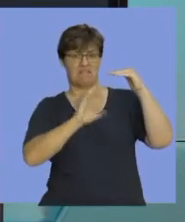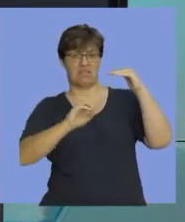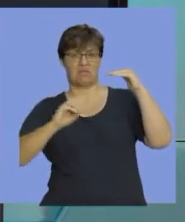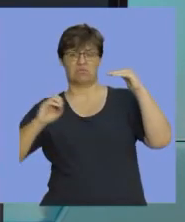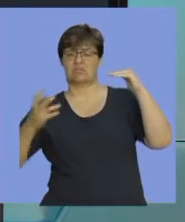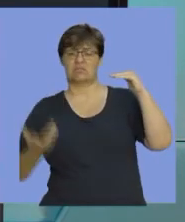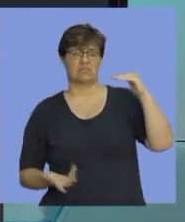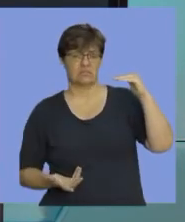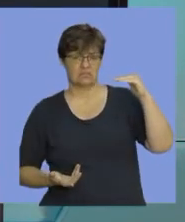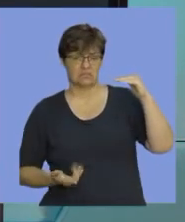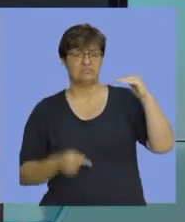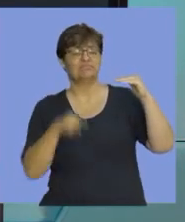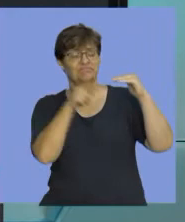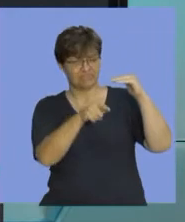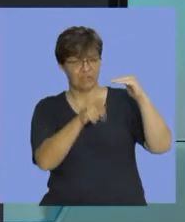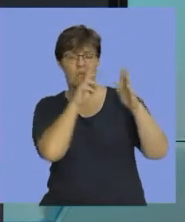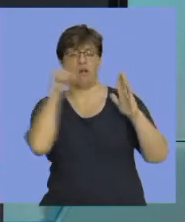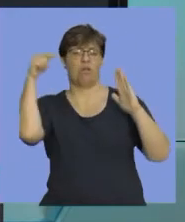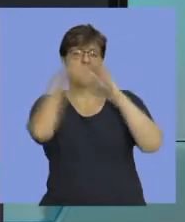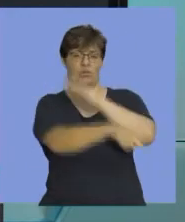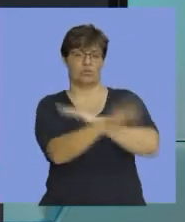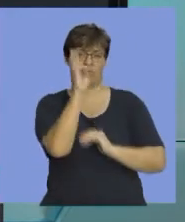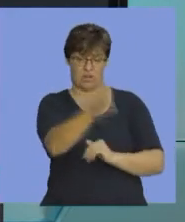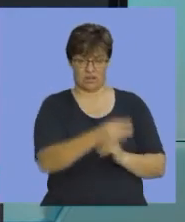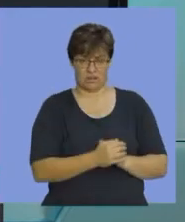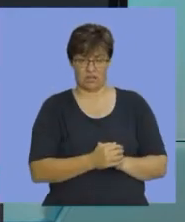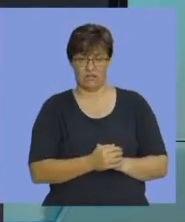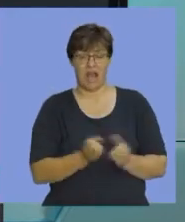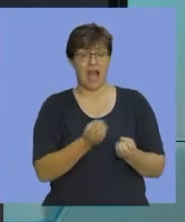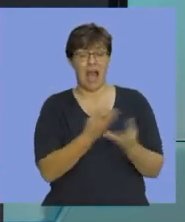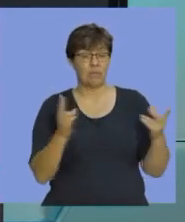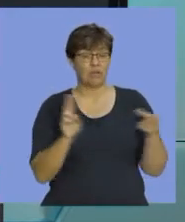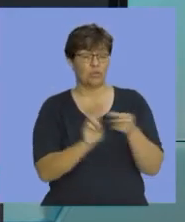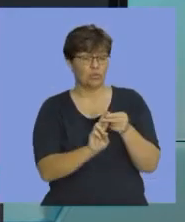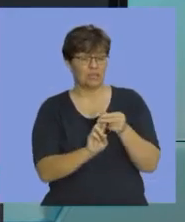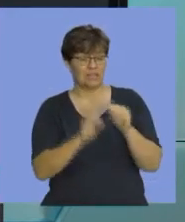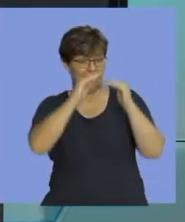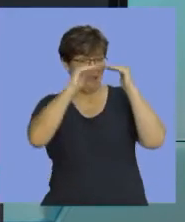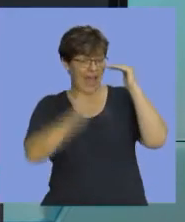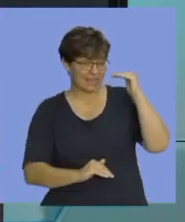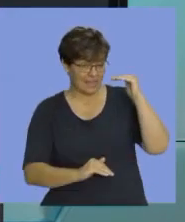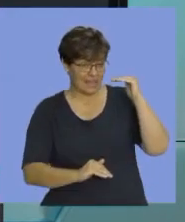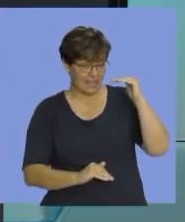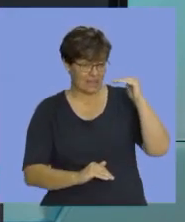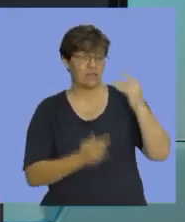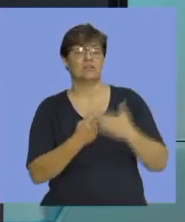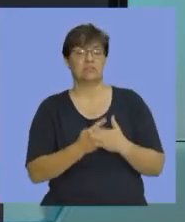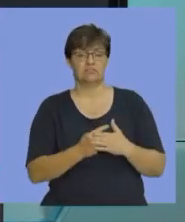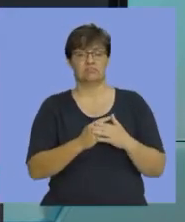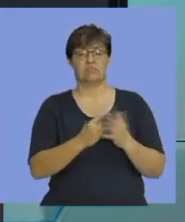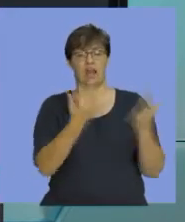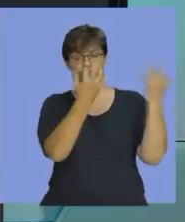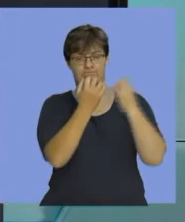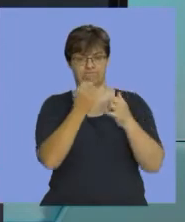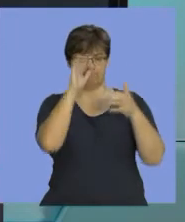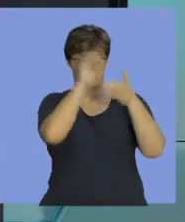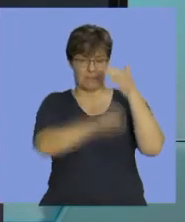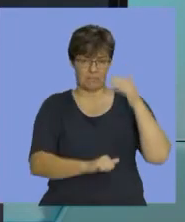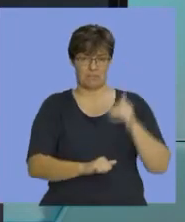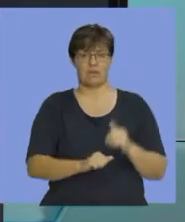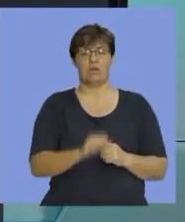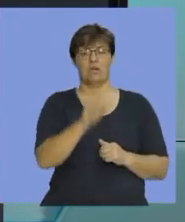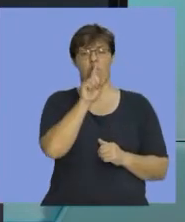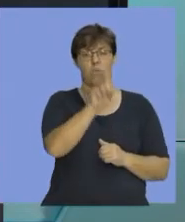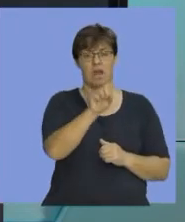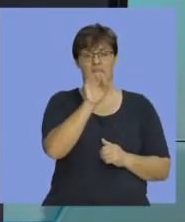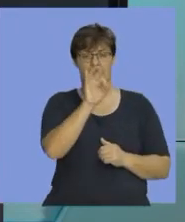that, they're going to be making a loss. How many units are they under manufacturing? Obviously, if you do the maths there, it's 1